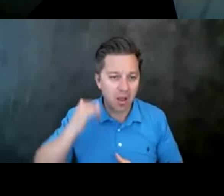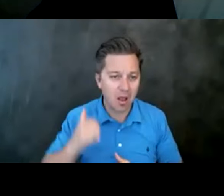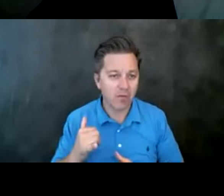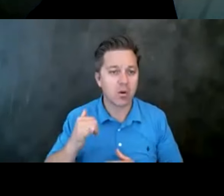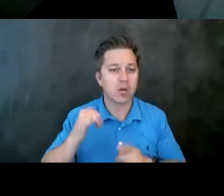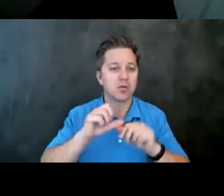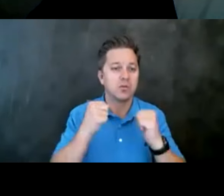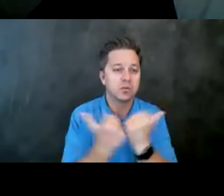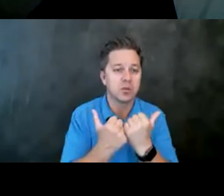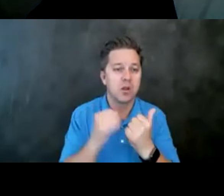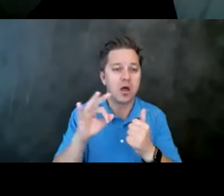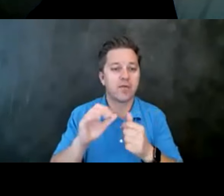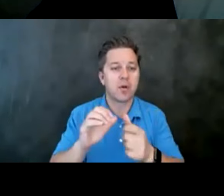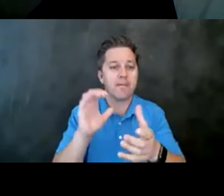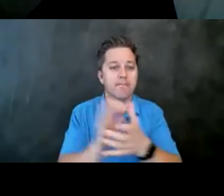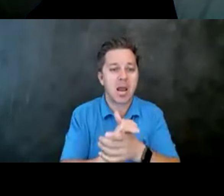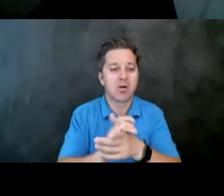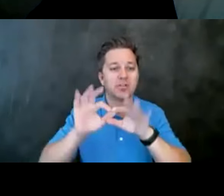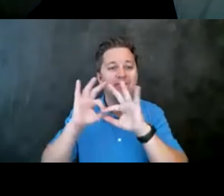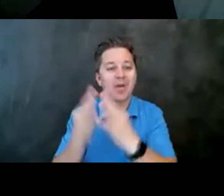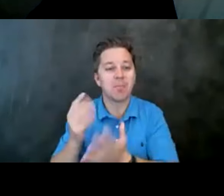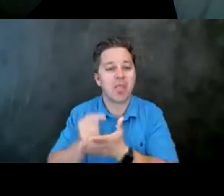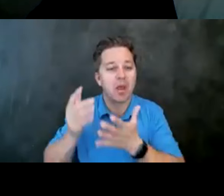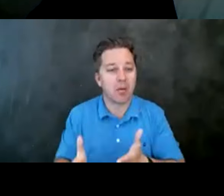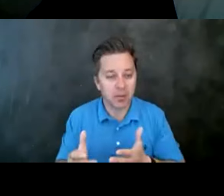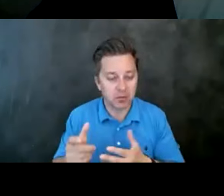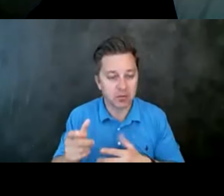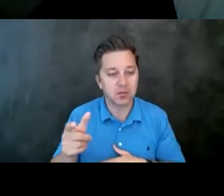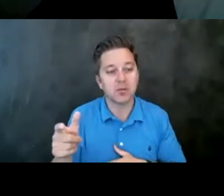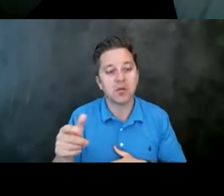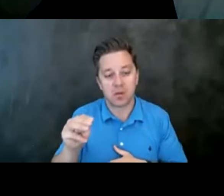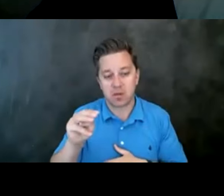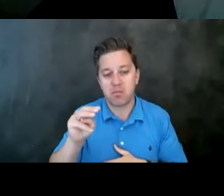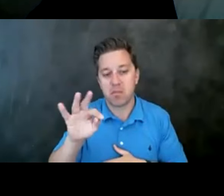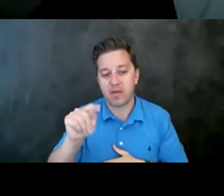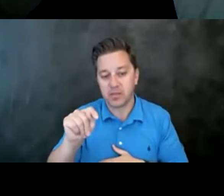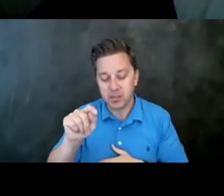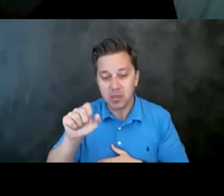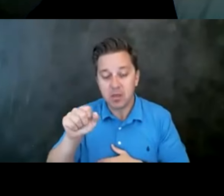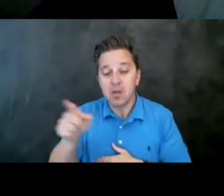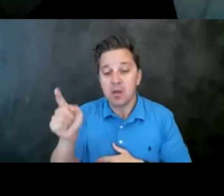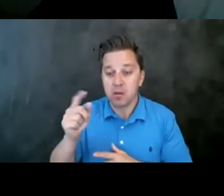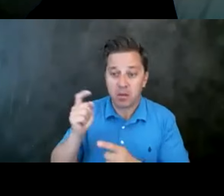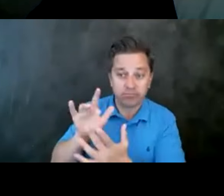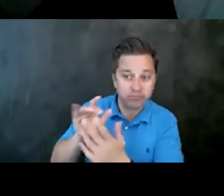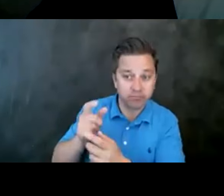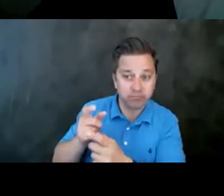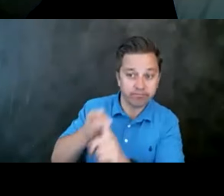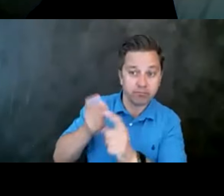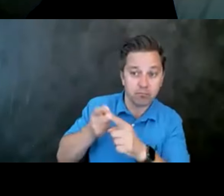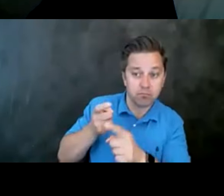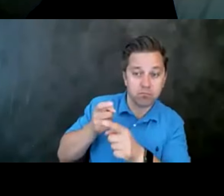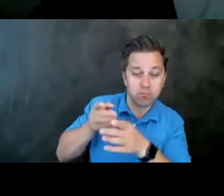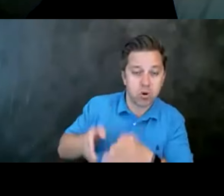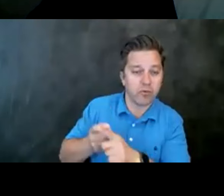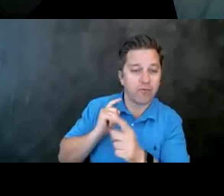association of marriage and family therapists, uh, reaching out to get someone from Kaiser. So, you know, just, just some